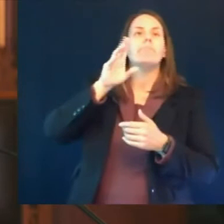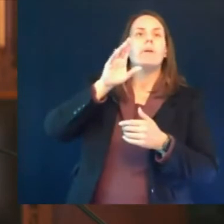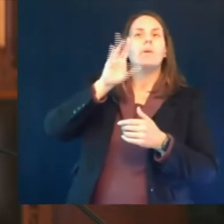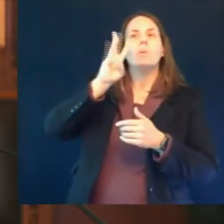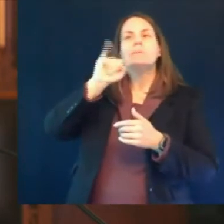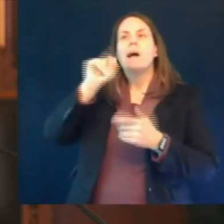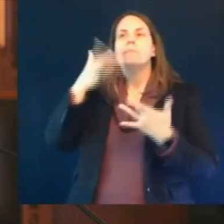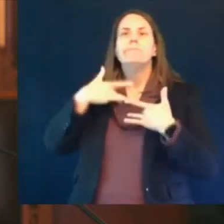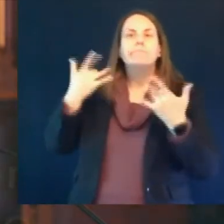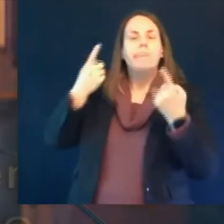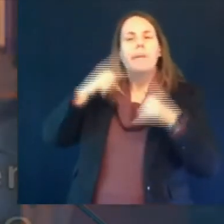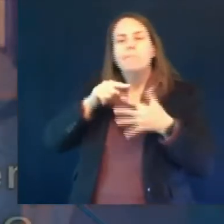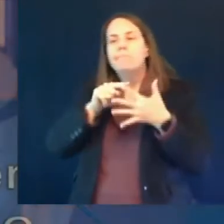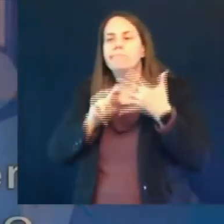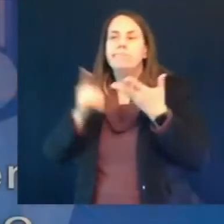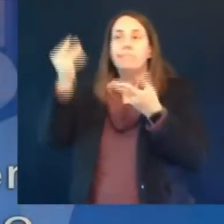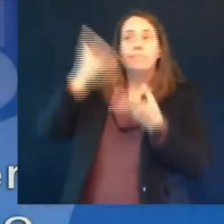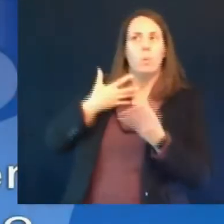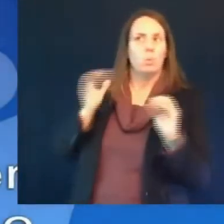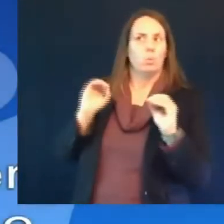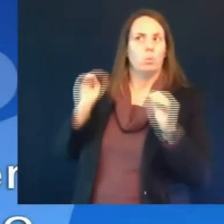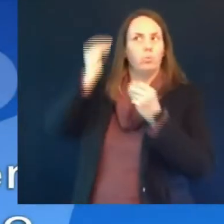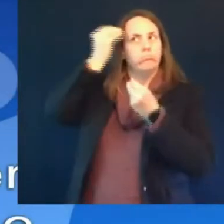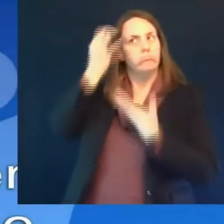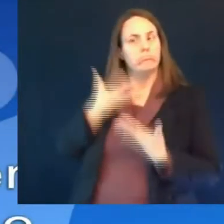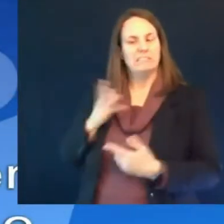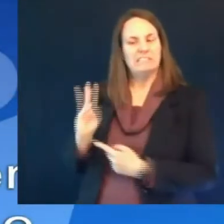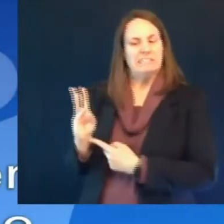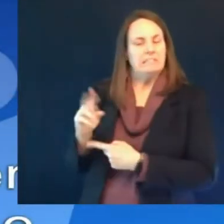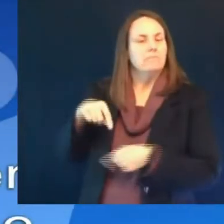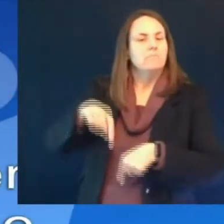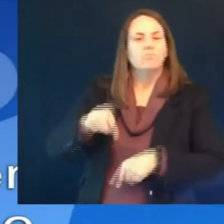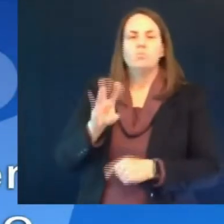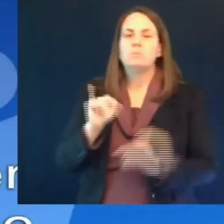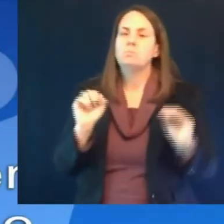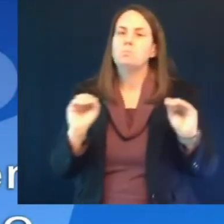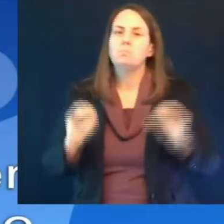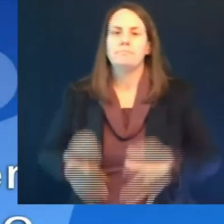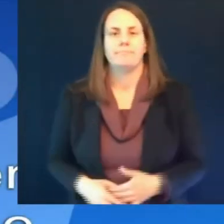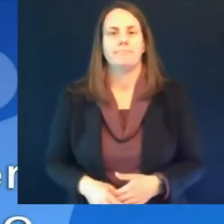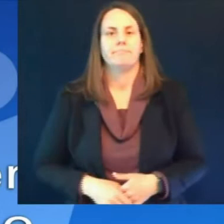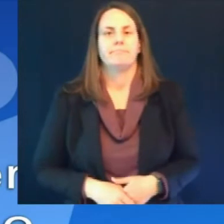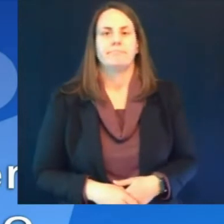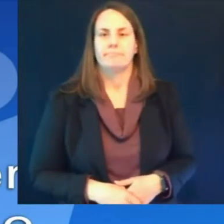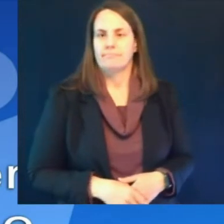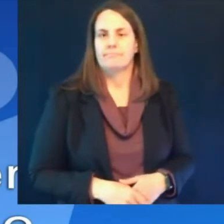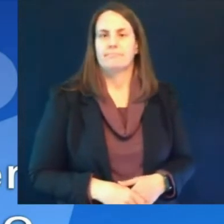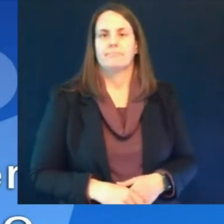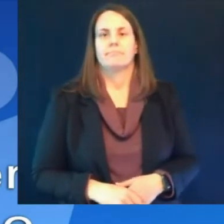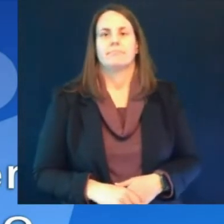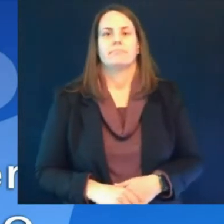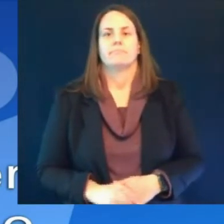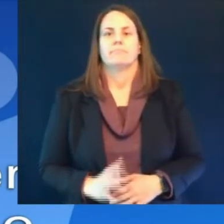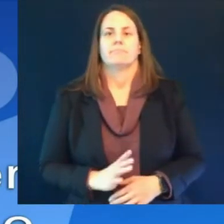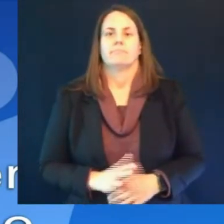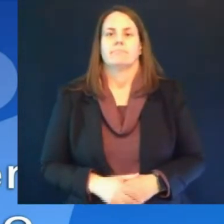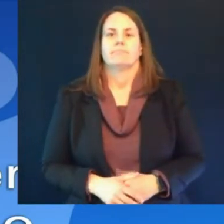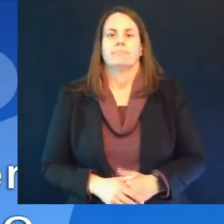thank you jonathan and it sounds like britney schmidt is now available britney schmidt from wbay